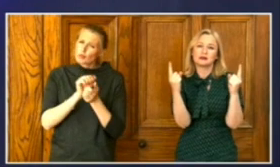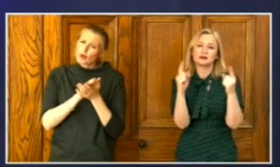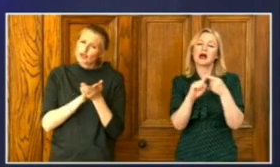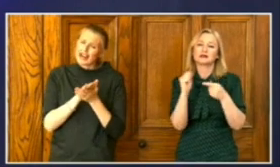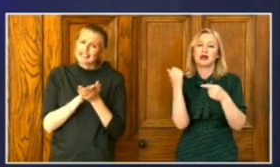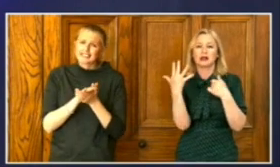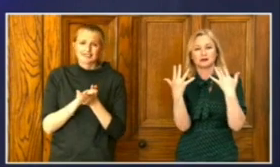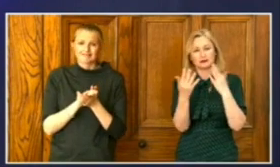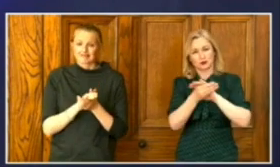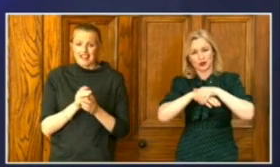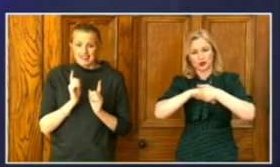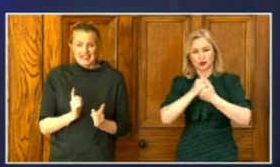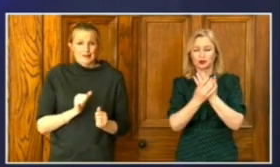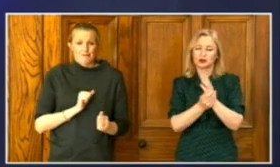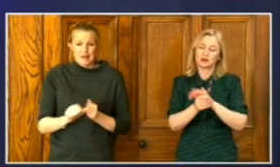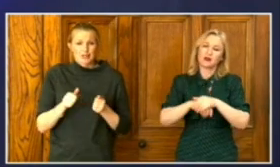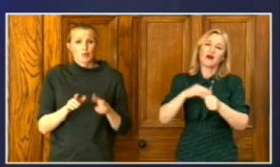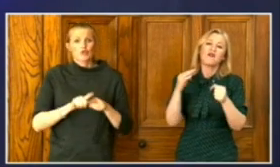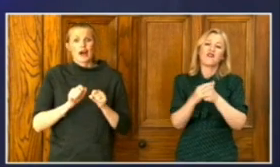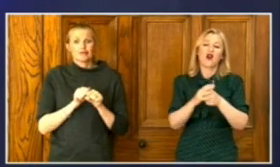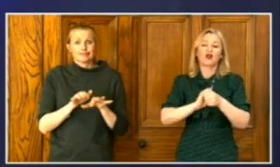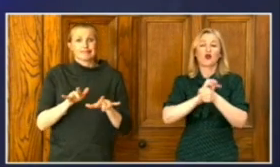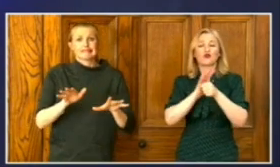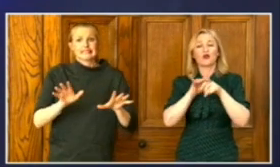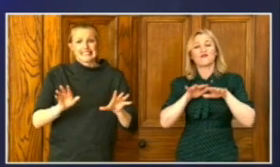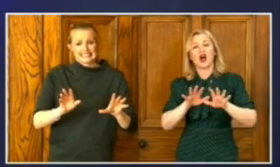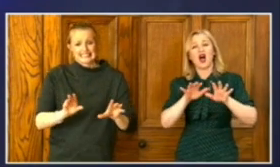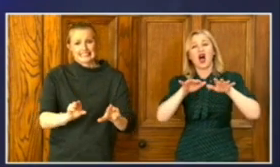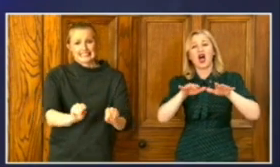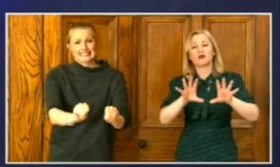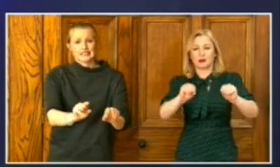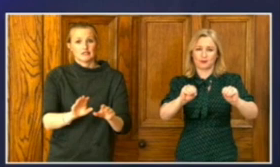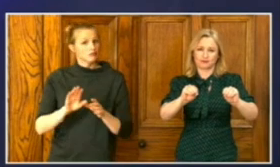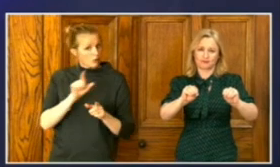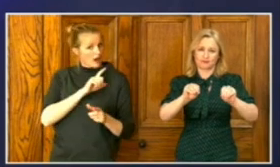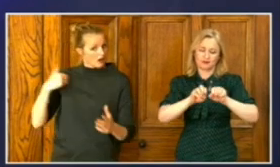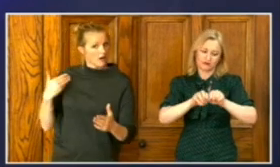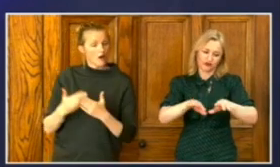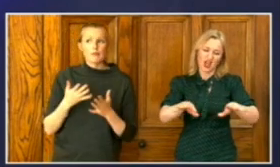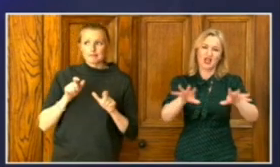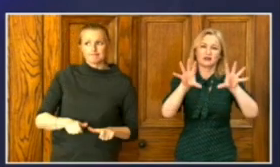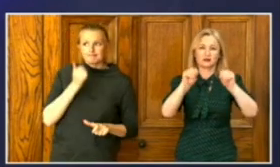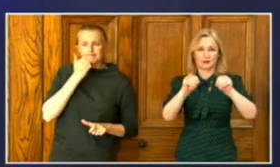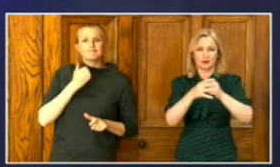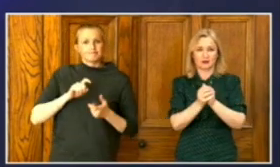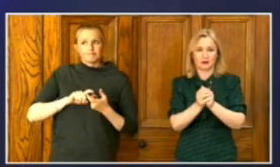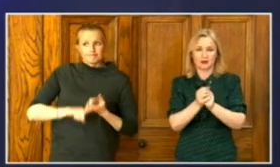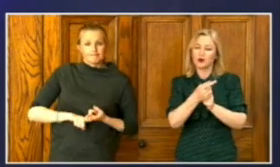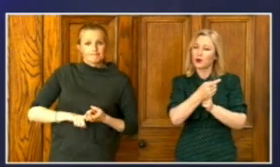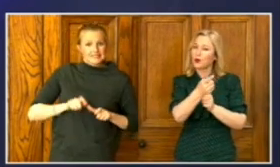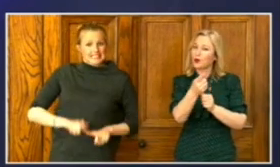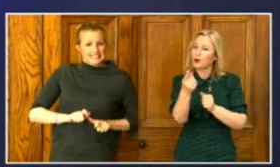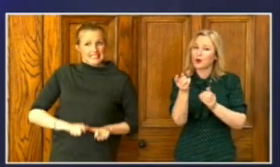do to stop the spread of COVID-19. By following that advice so far, you have made a major contribution to